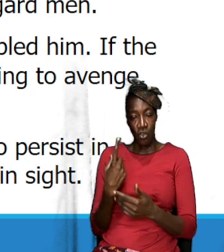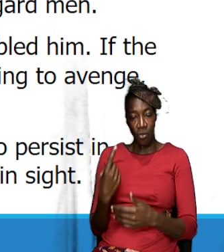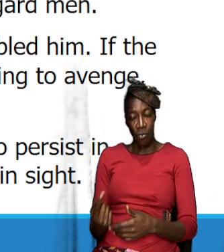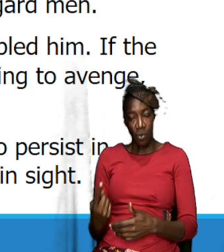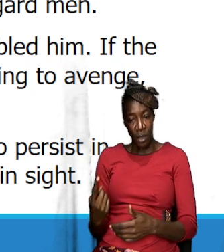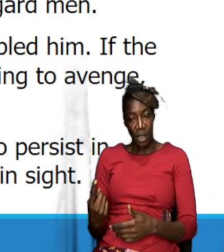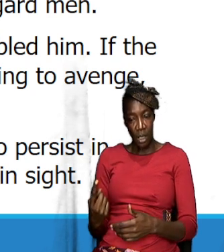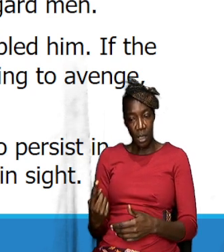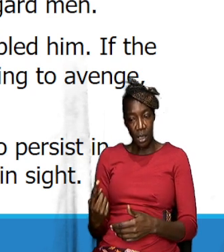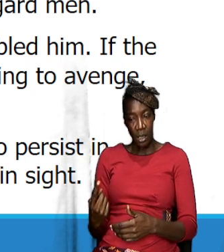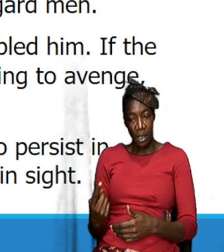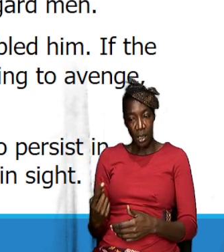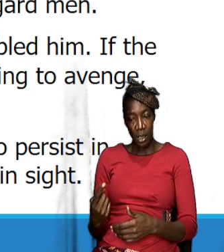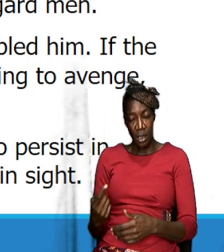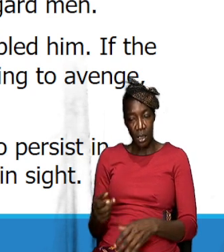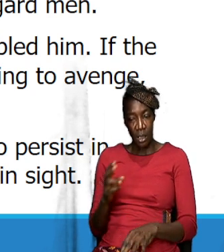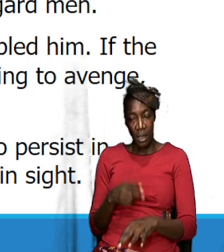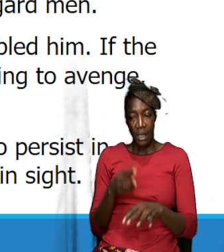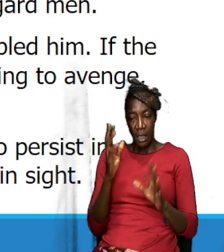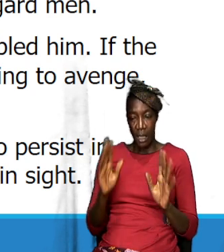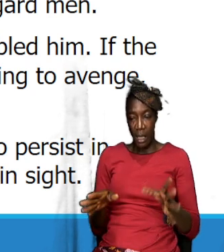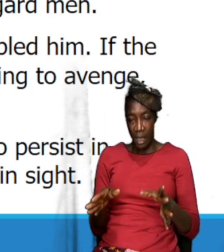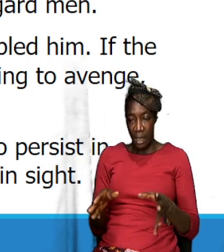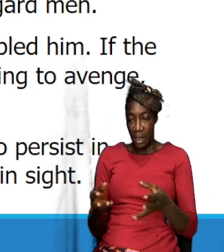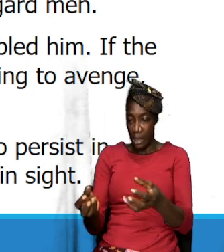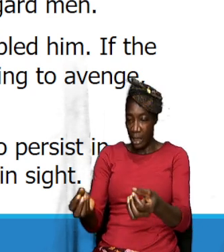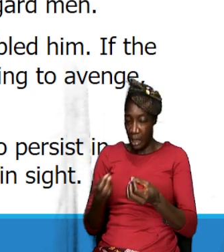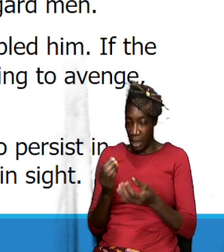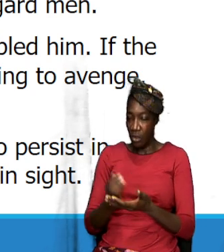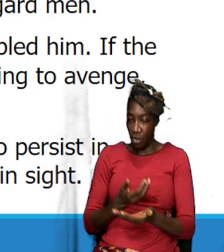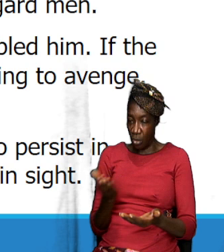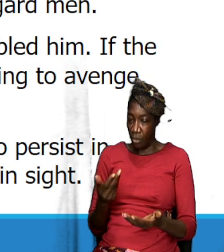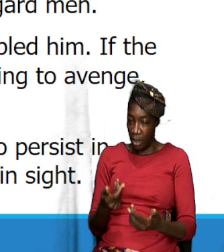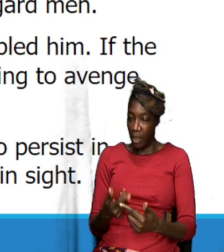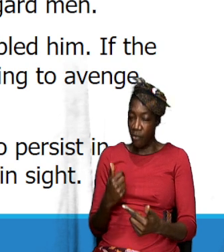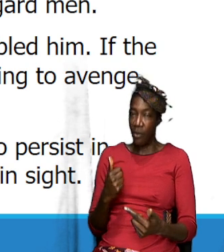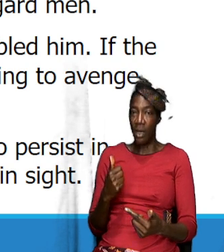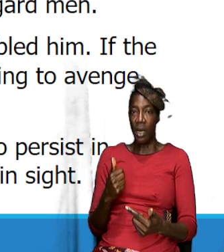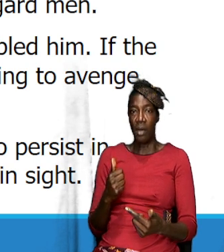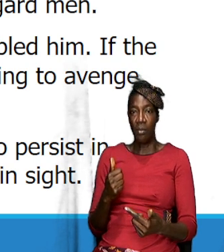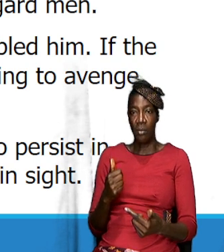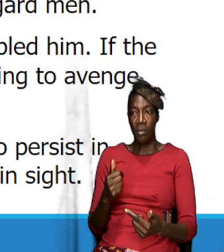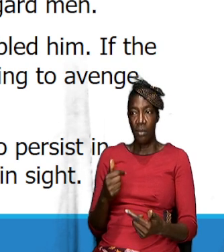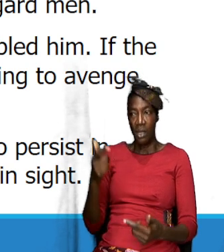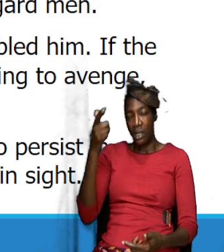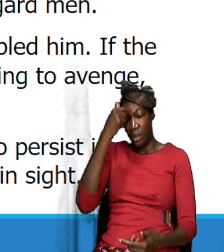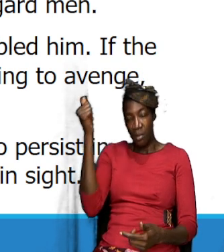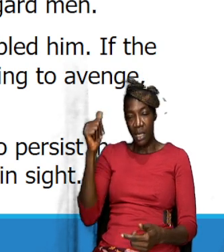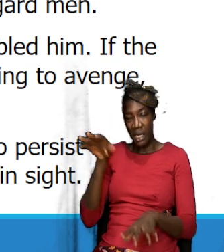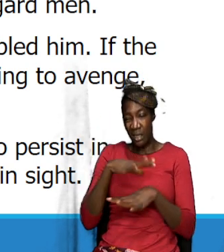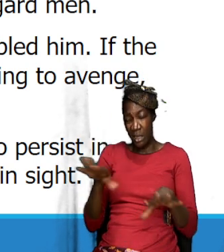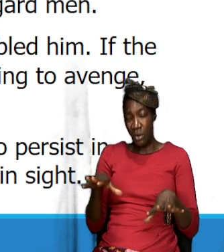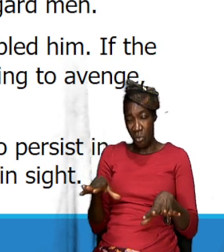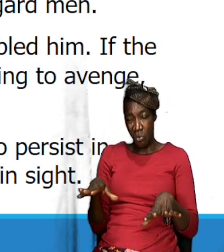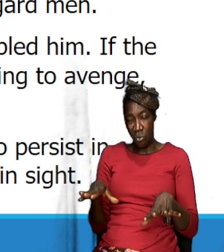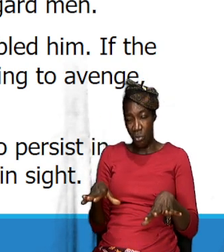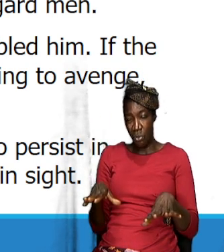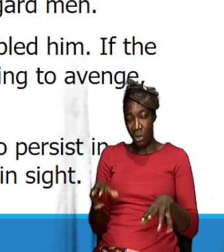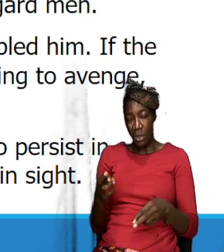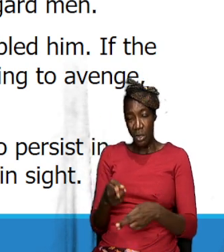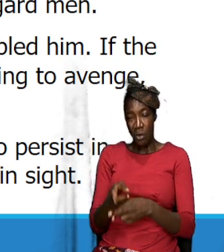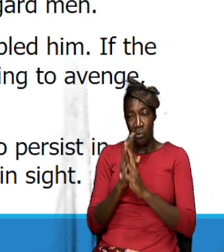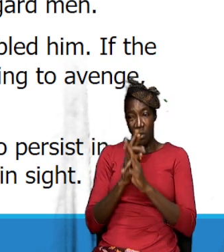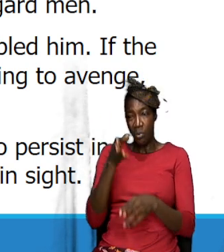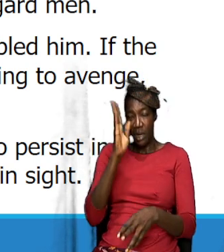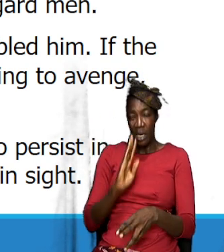is the hardest person to get something from because they don't fear God and